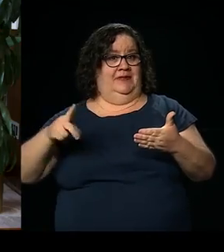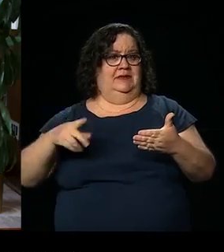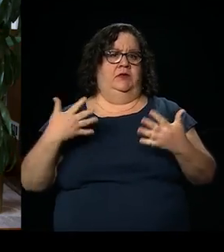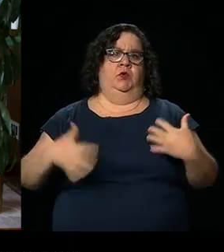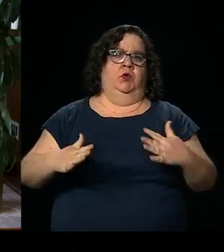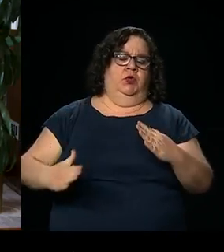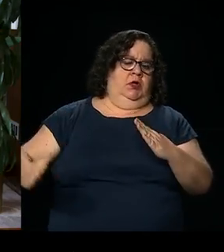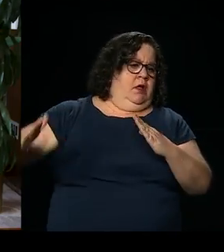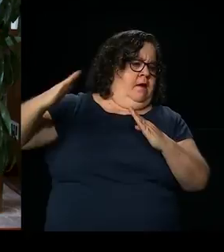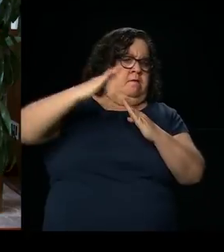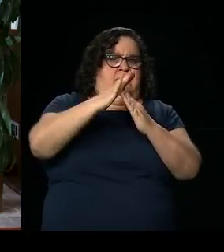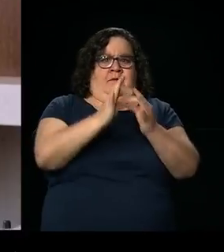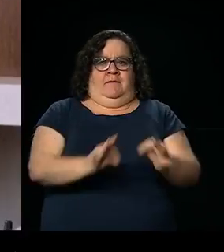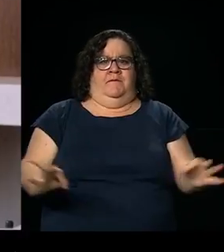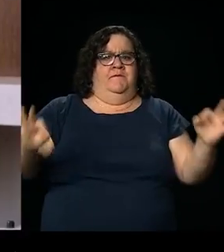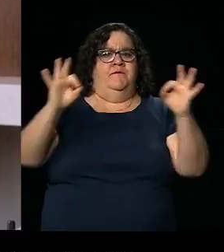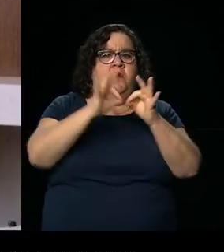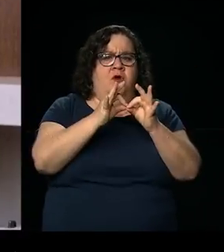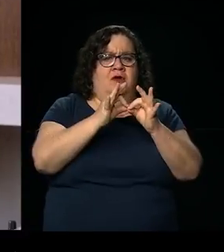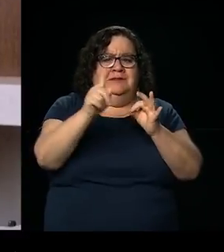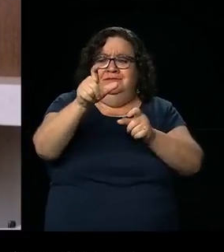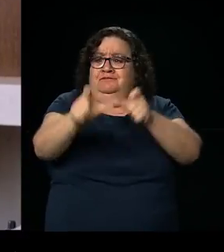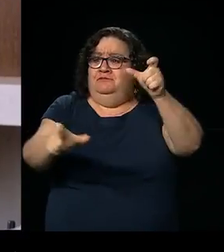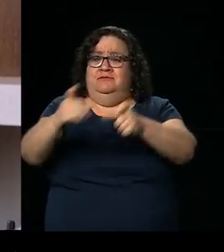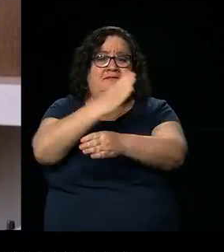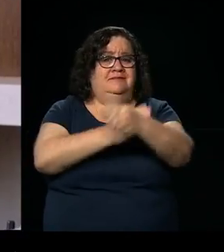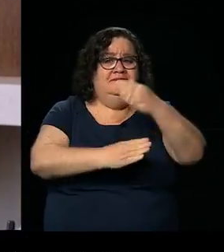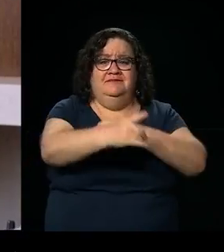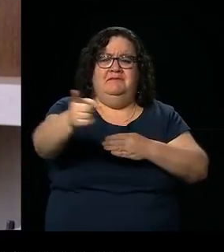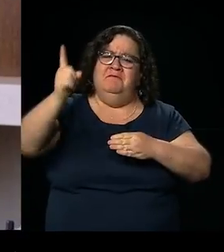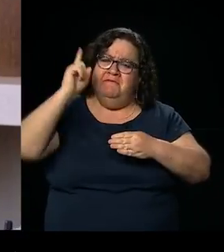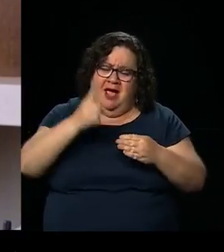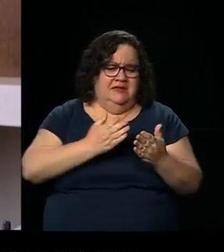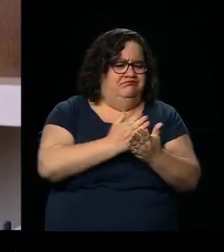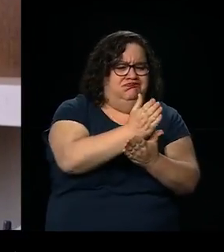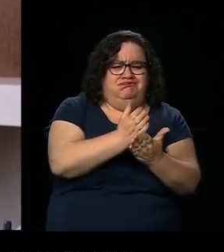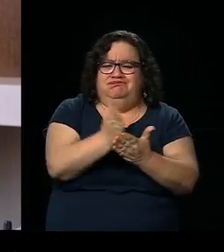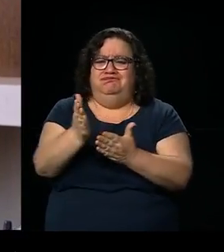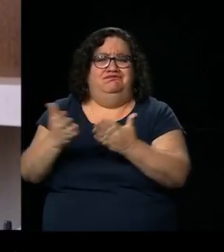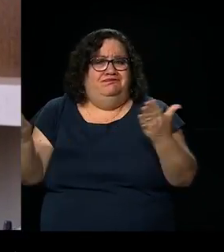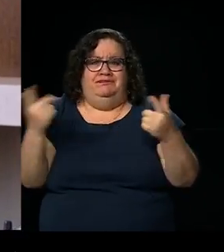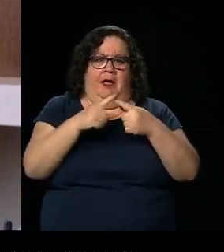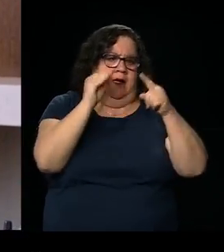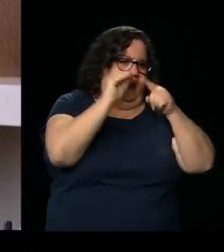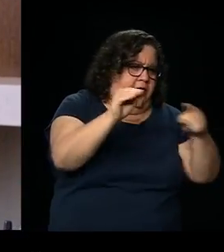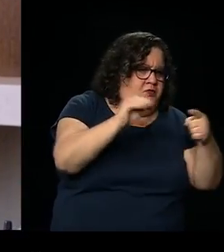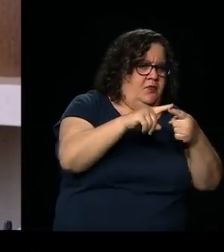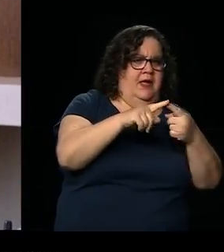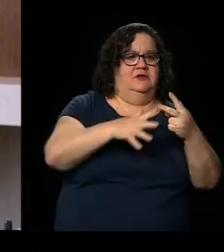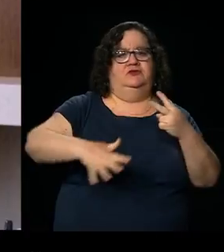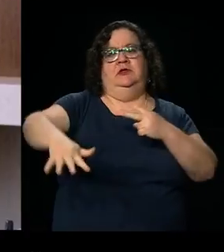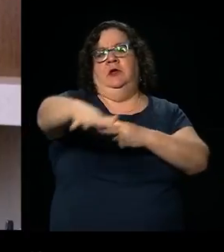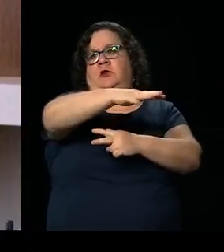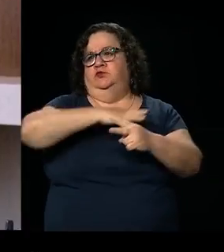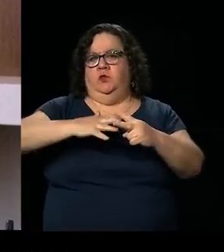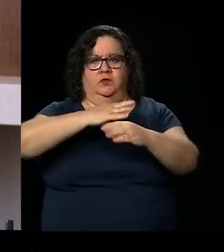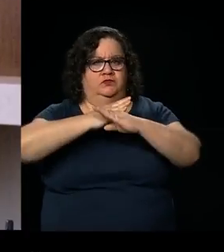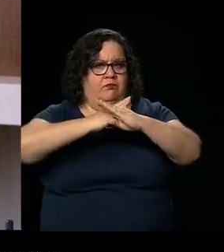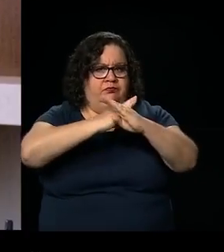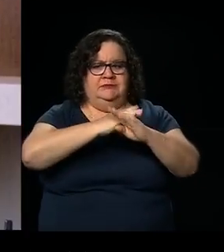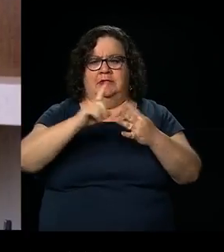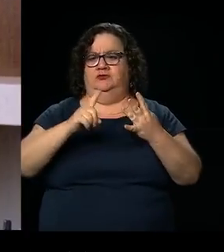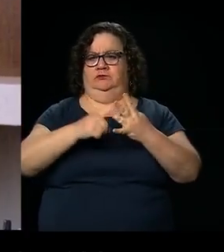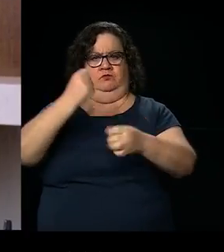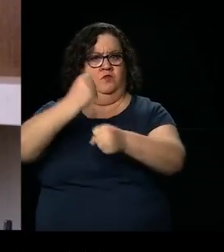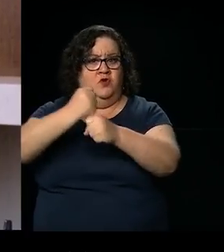The convention was a landmark moment, and every person with disability needs to make sure that they have access to full